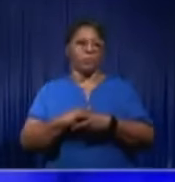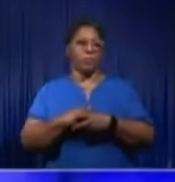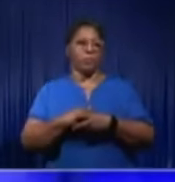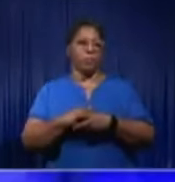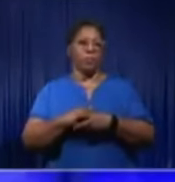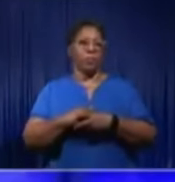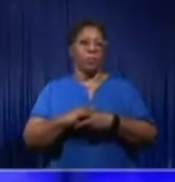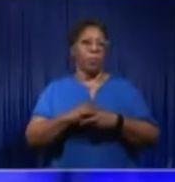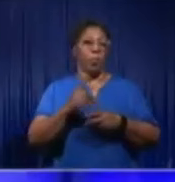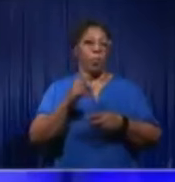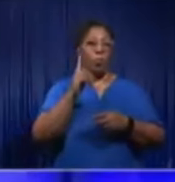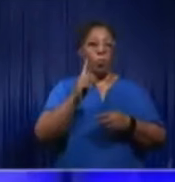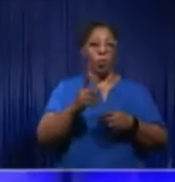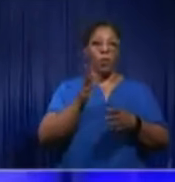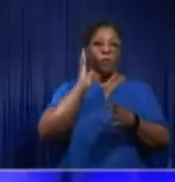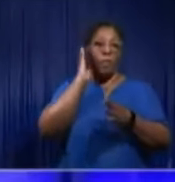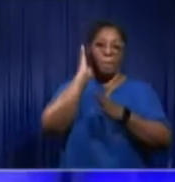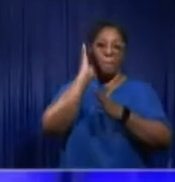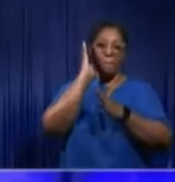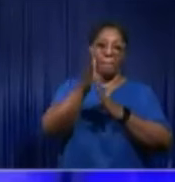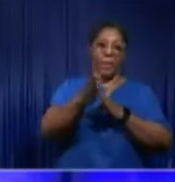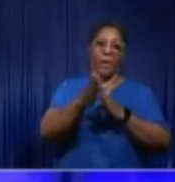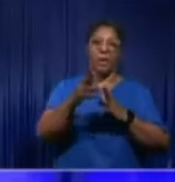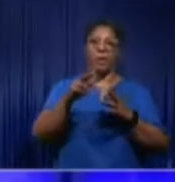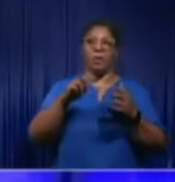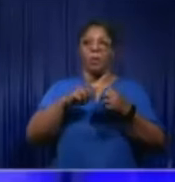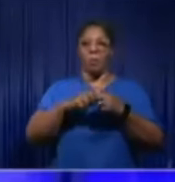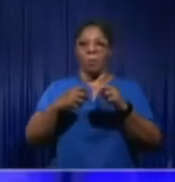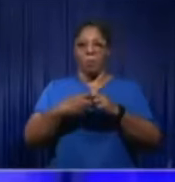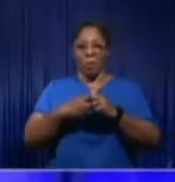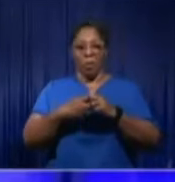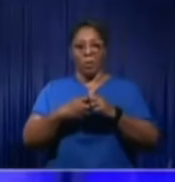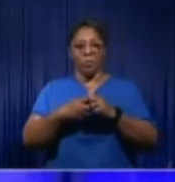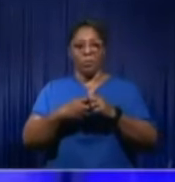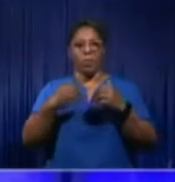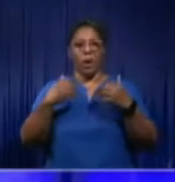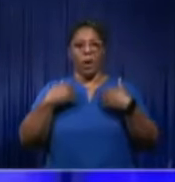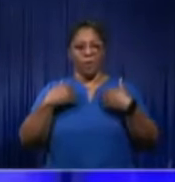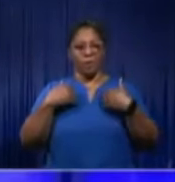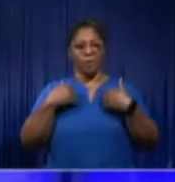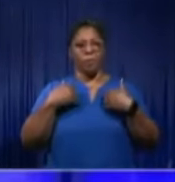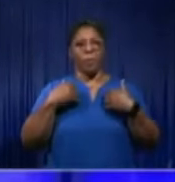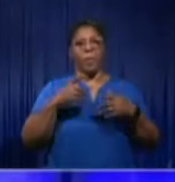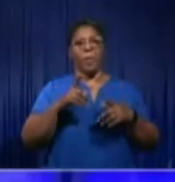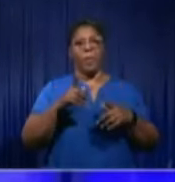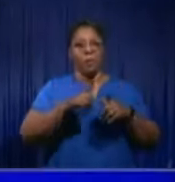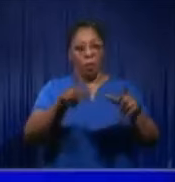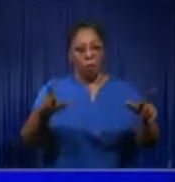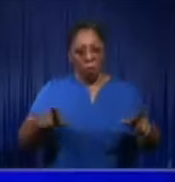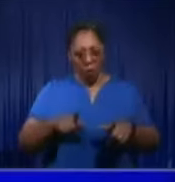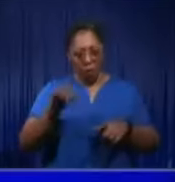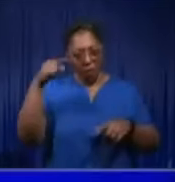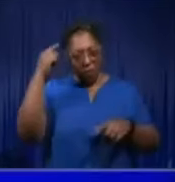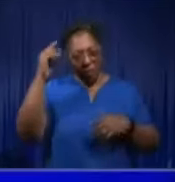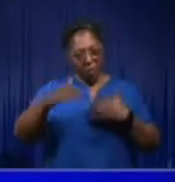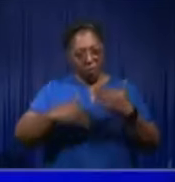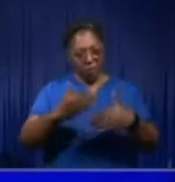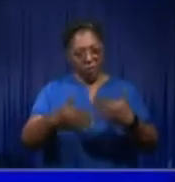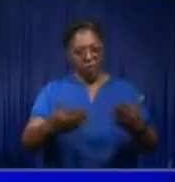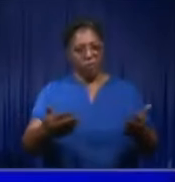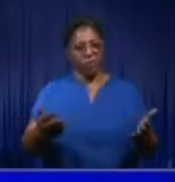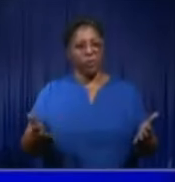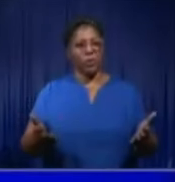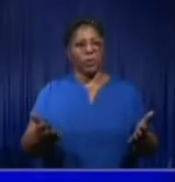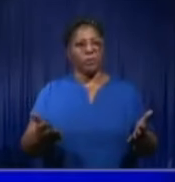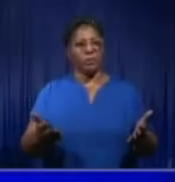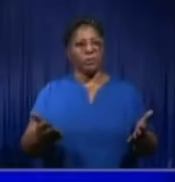with transparency in the local government process is the systematic exclusion of people, the